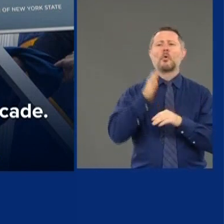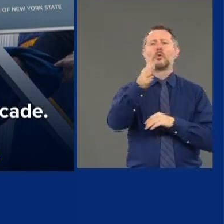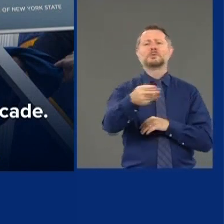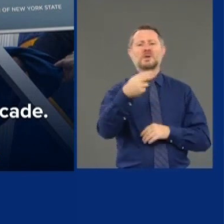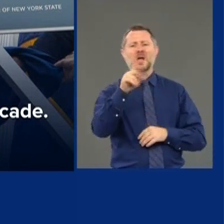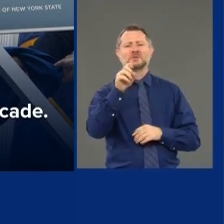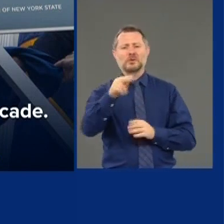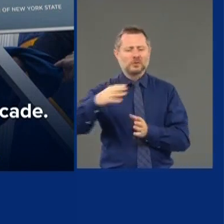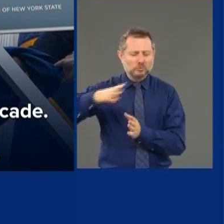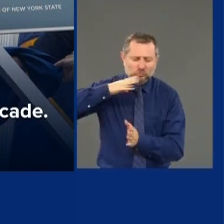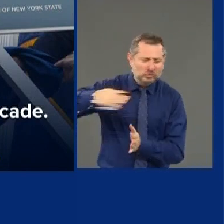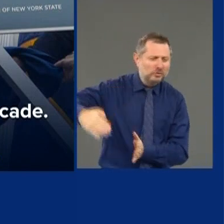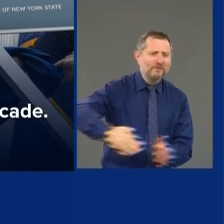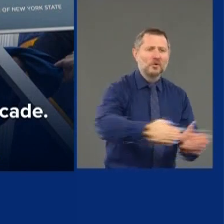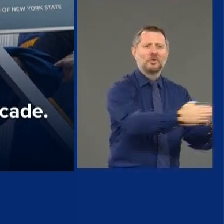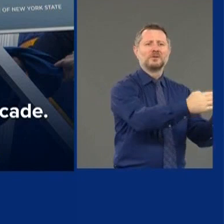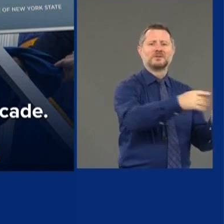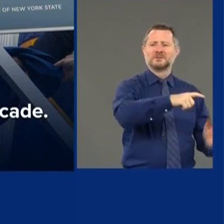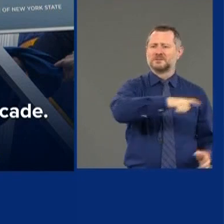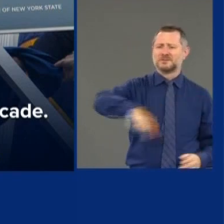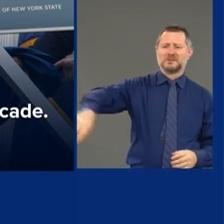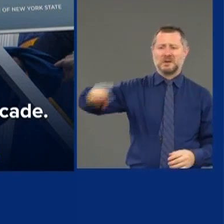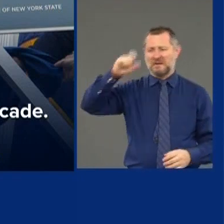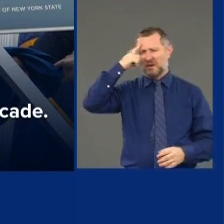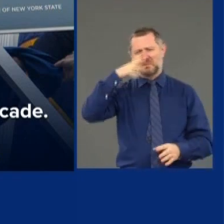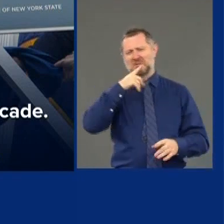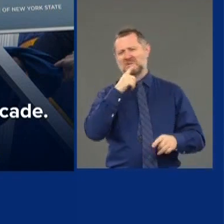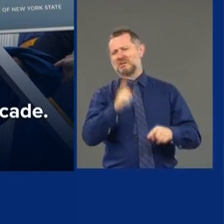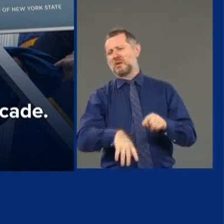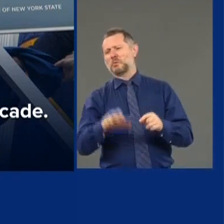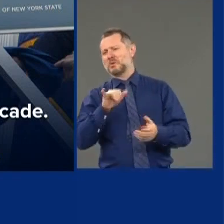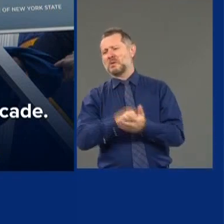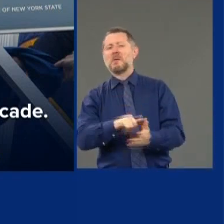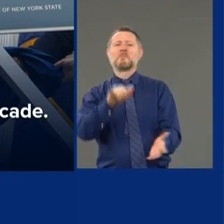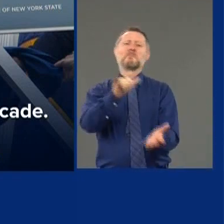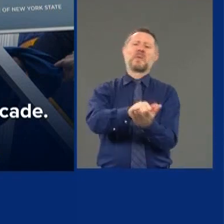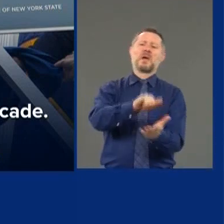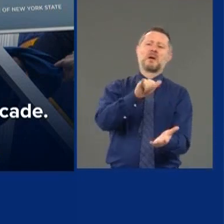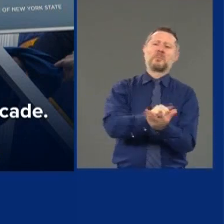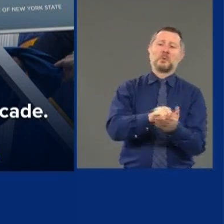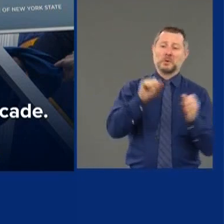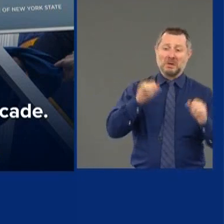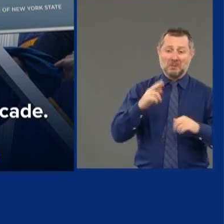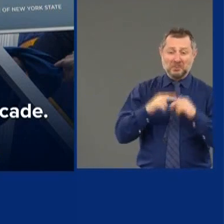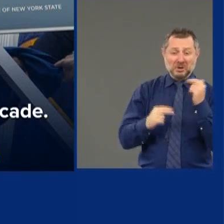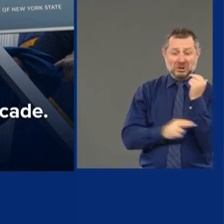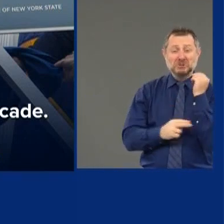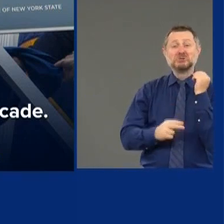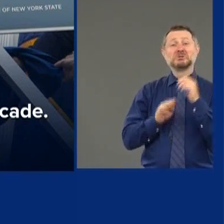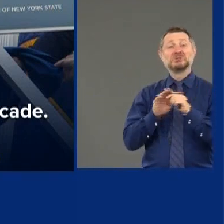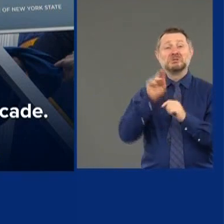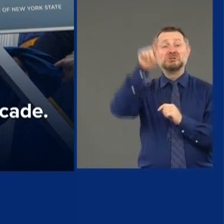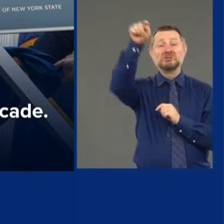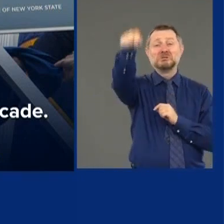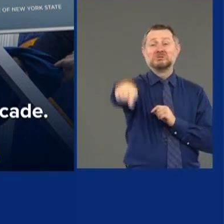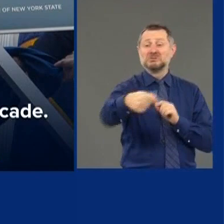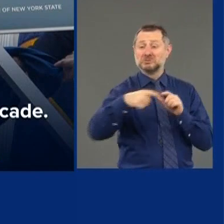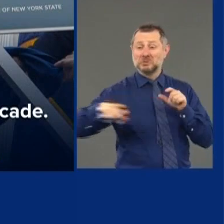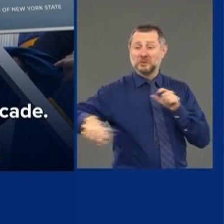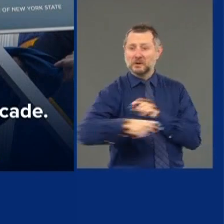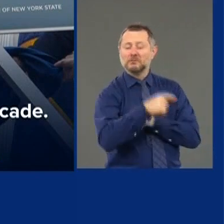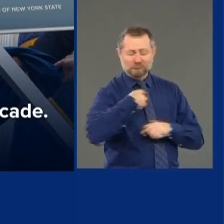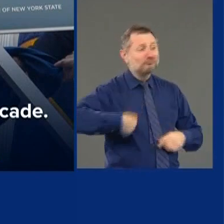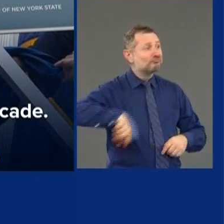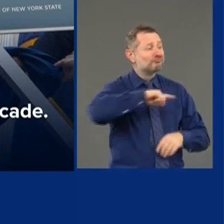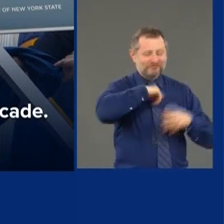Government? Government can't put two bricks together. You think you're going to build a bridge? Yes. Yes,